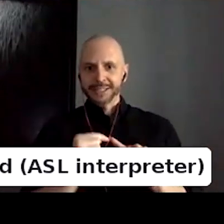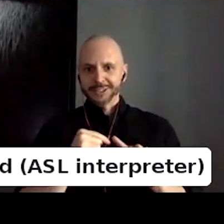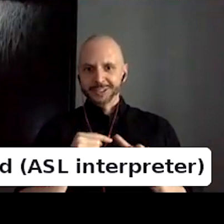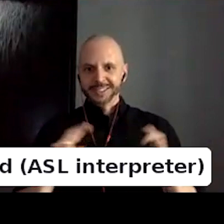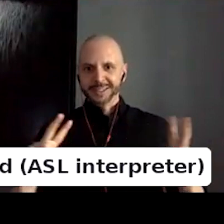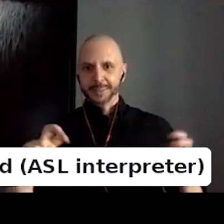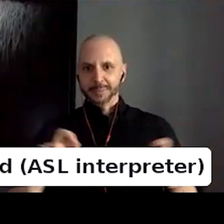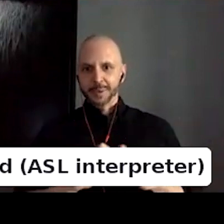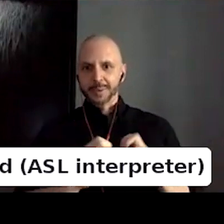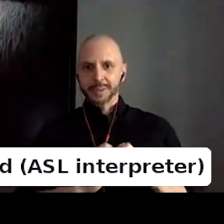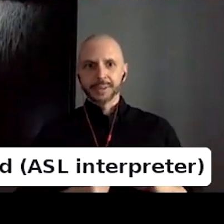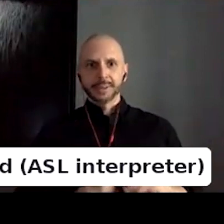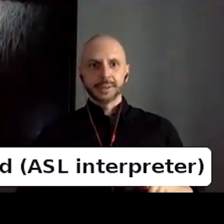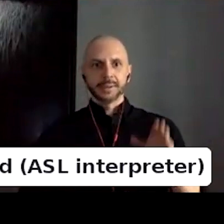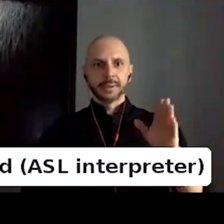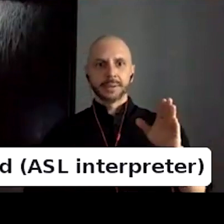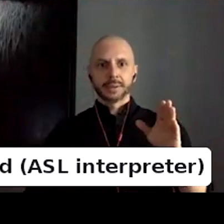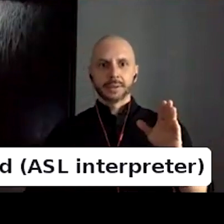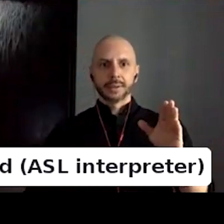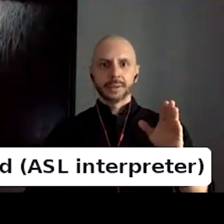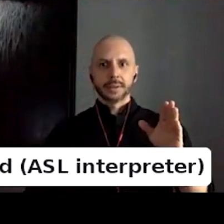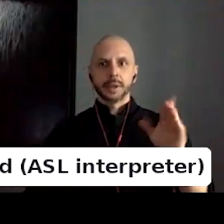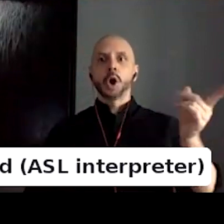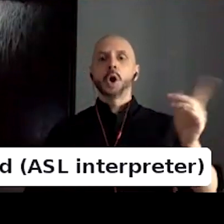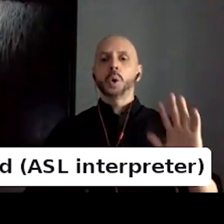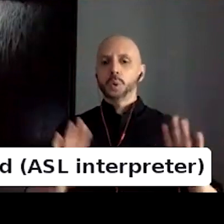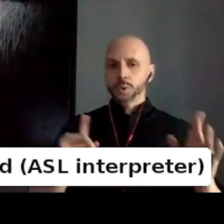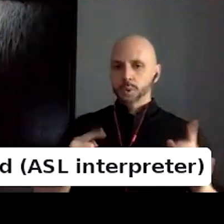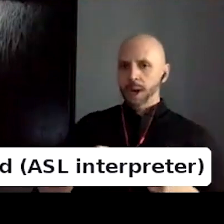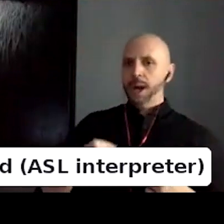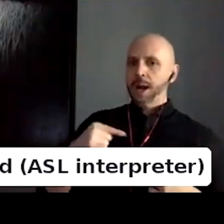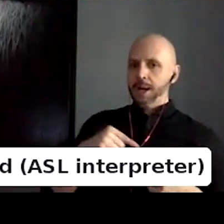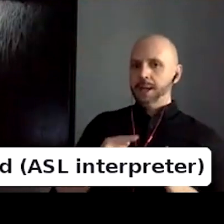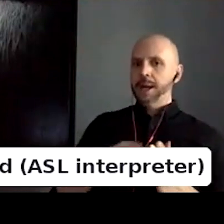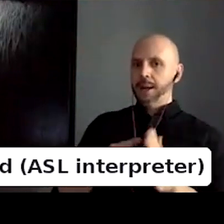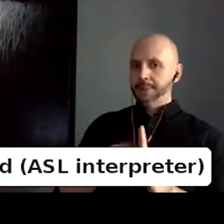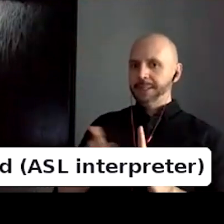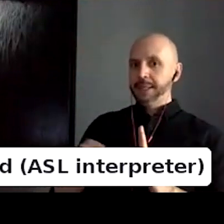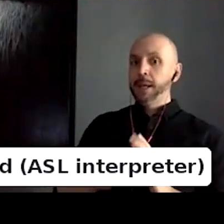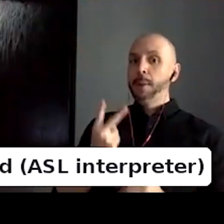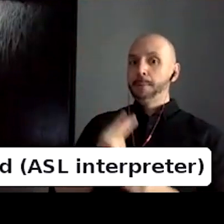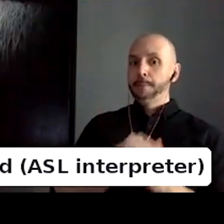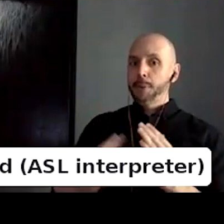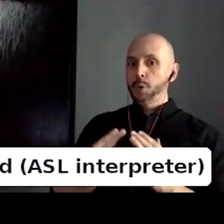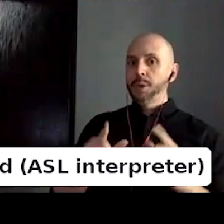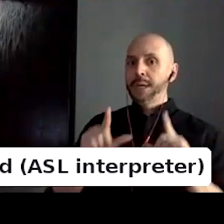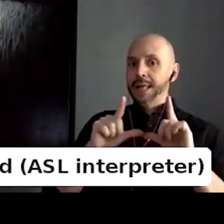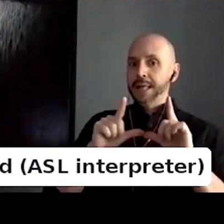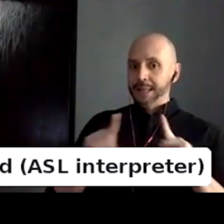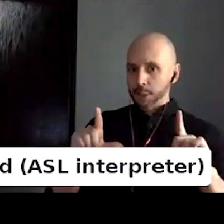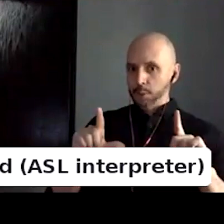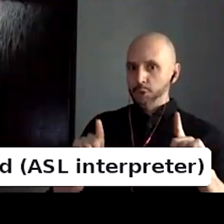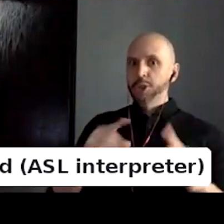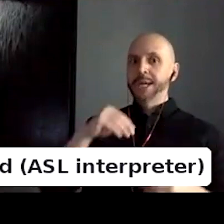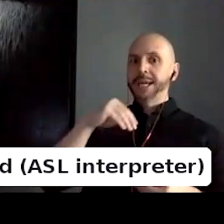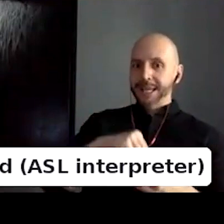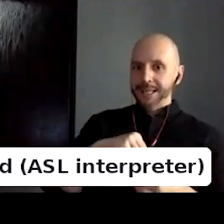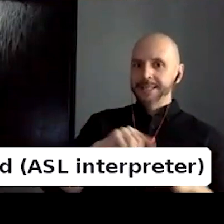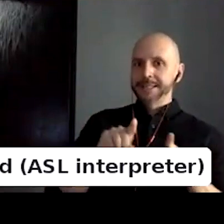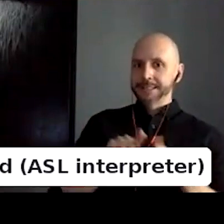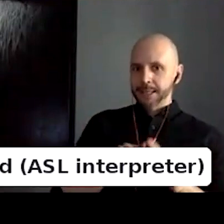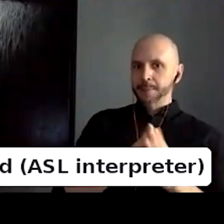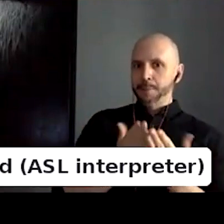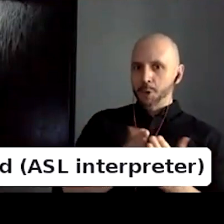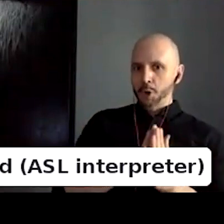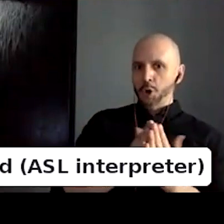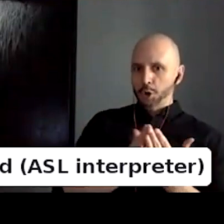both Dutch and English in the same book. Yeah. That's all right. That's what I meant. Sorry. Sorry. I'm filing you all book. Right. Oh yeah. I, I, I